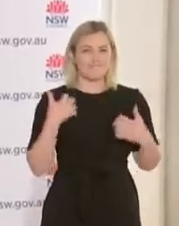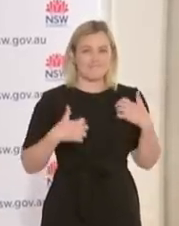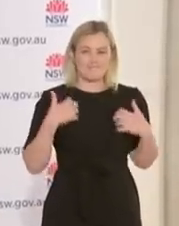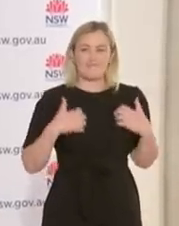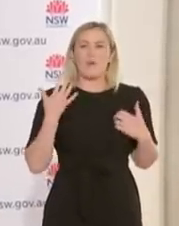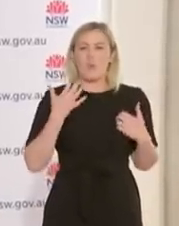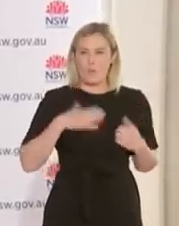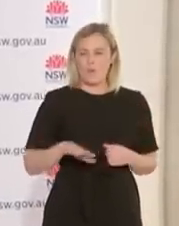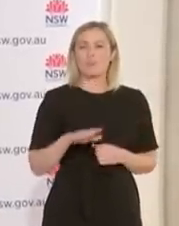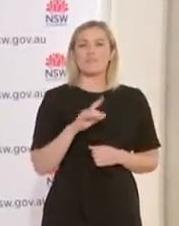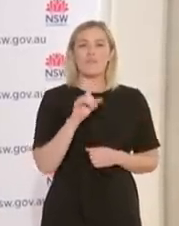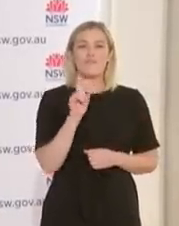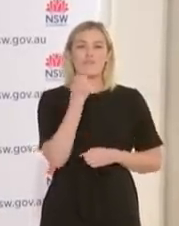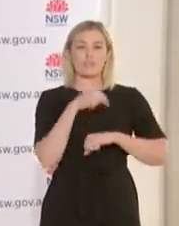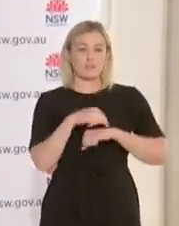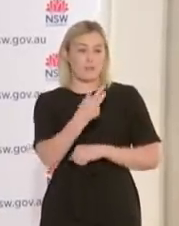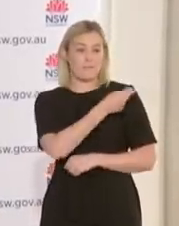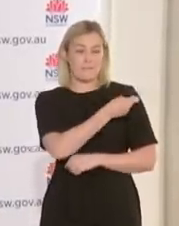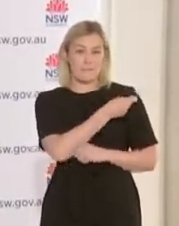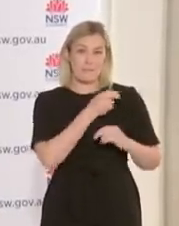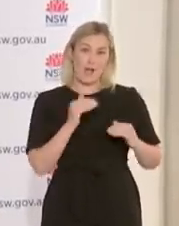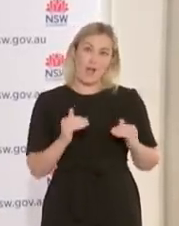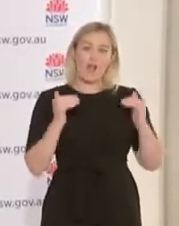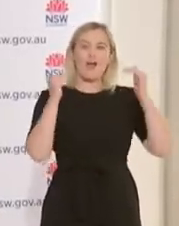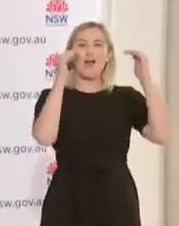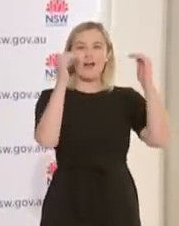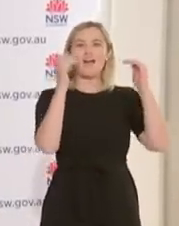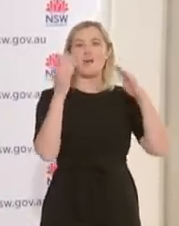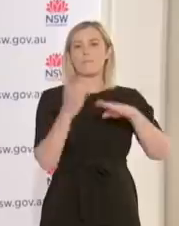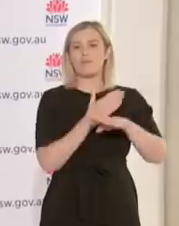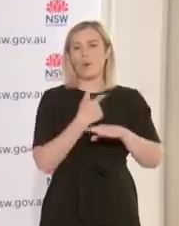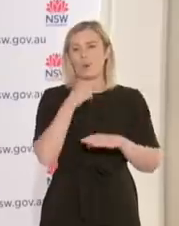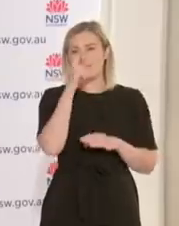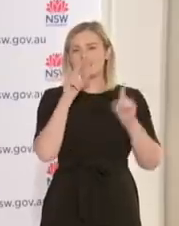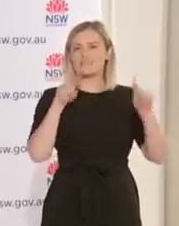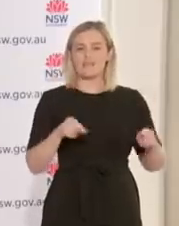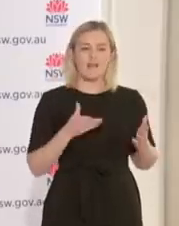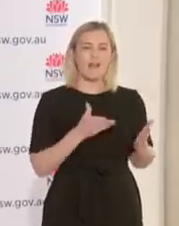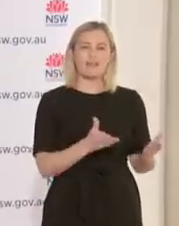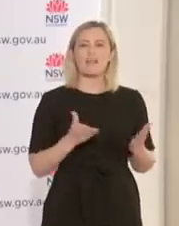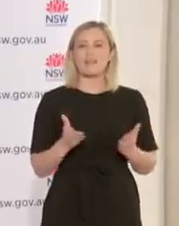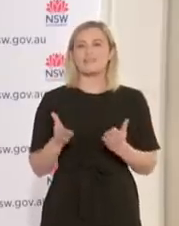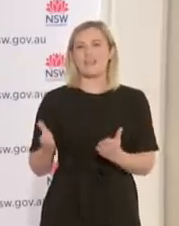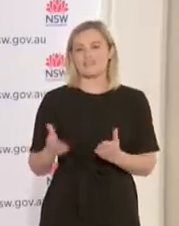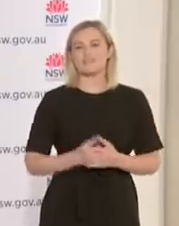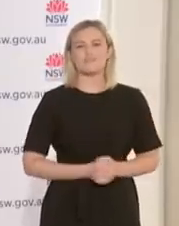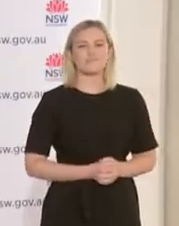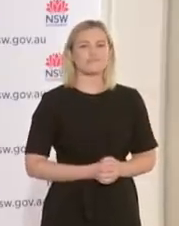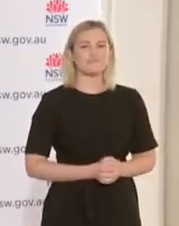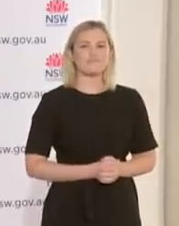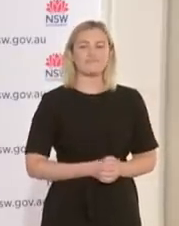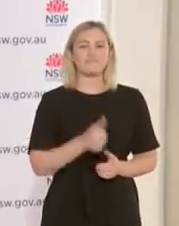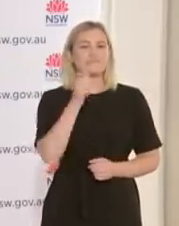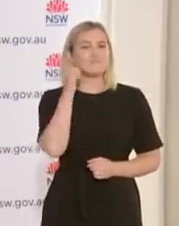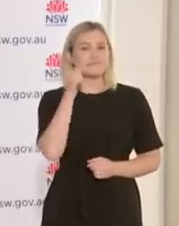number be as high as possible before we open up to give us that extra level of coverage and safety. To 8pm last night